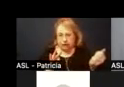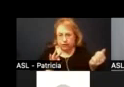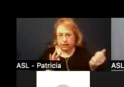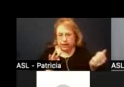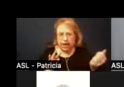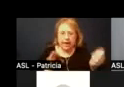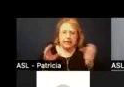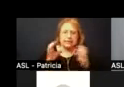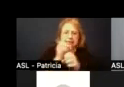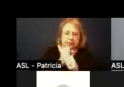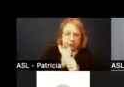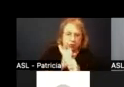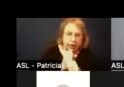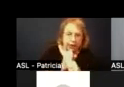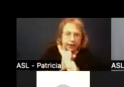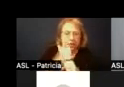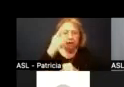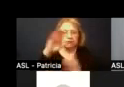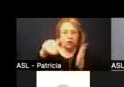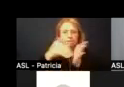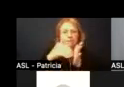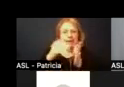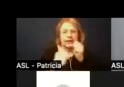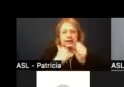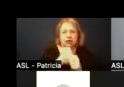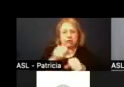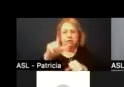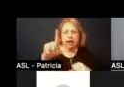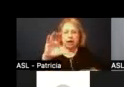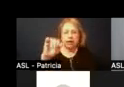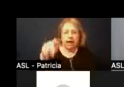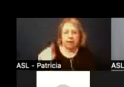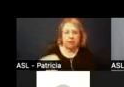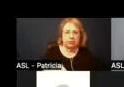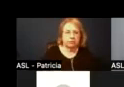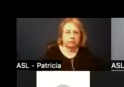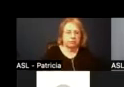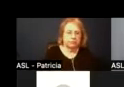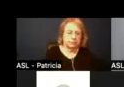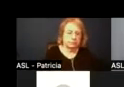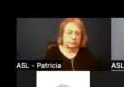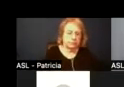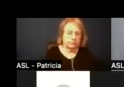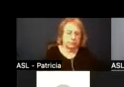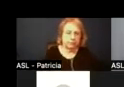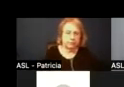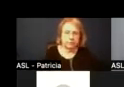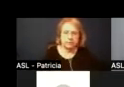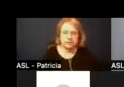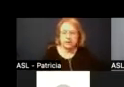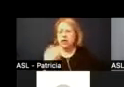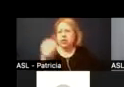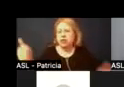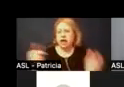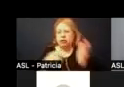are in the implementation mid-year of our lcap then the other requirement